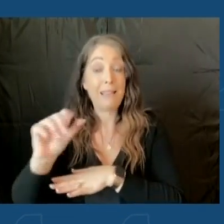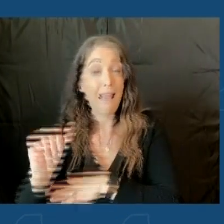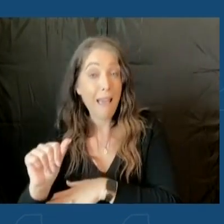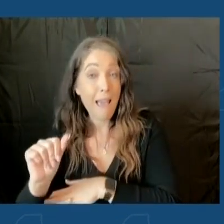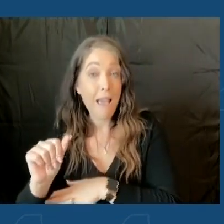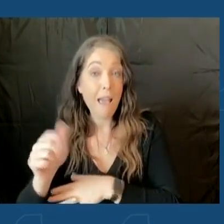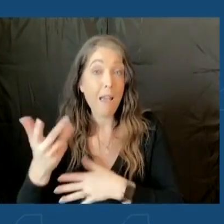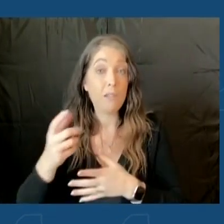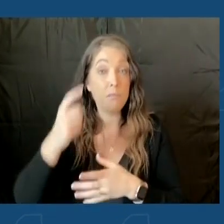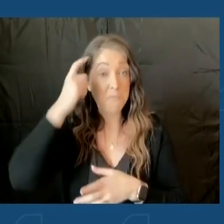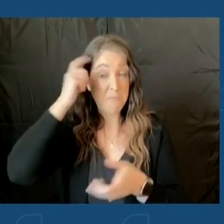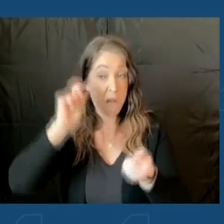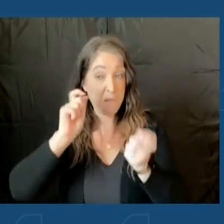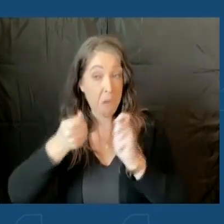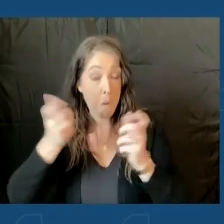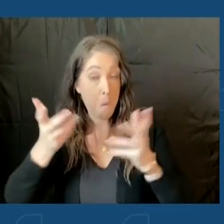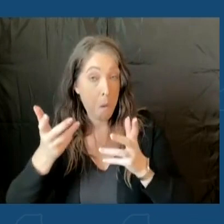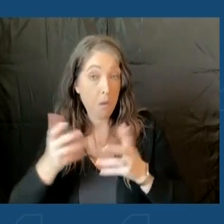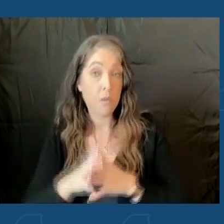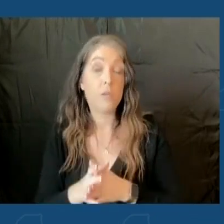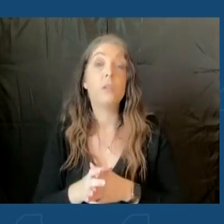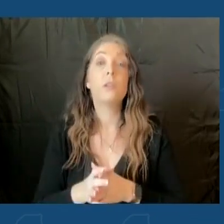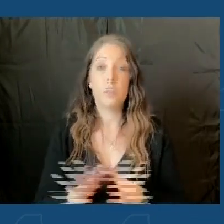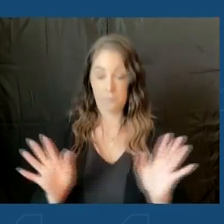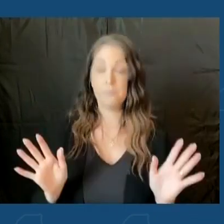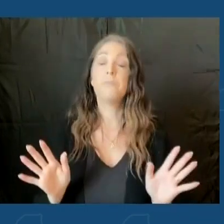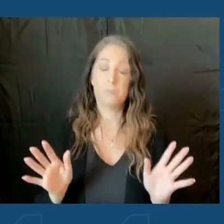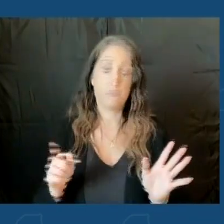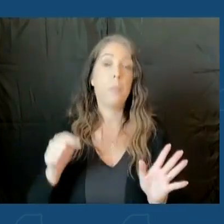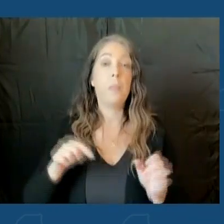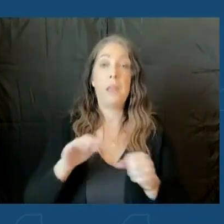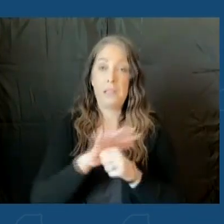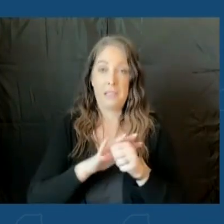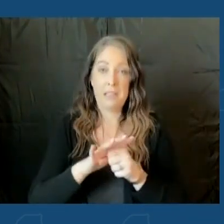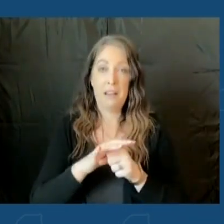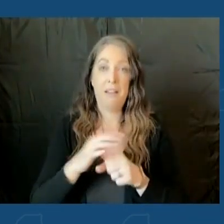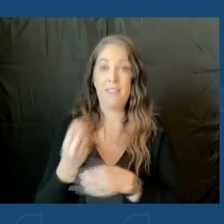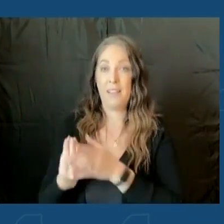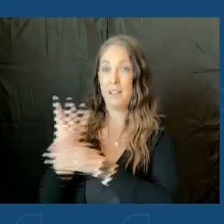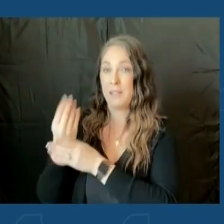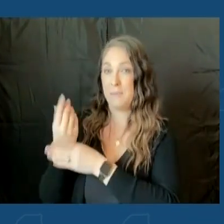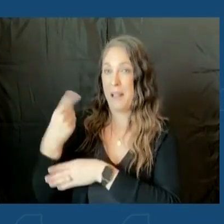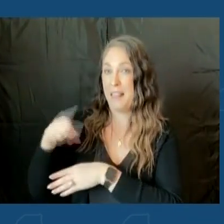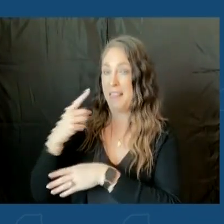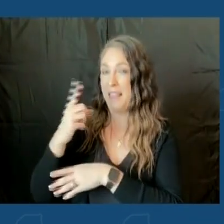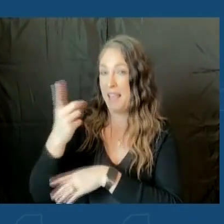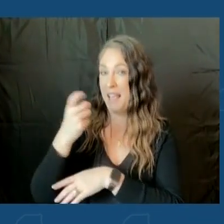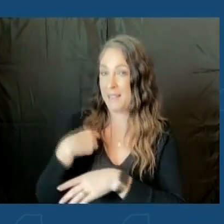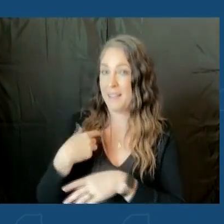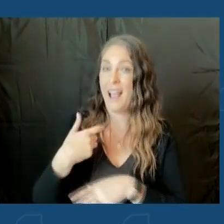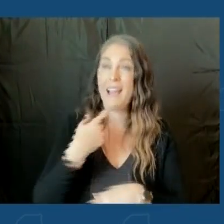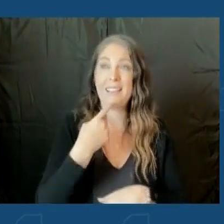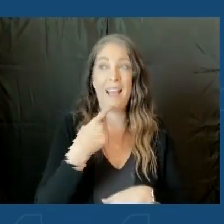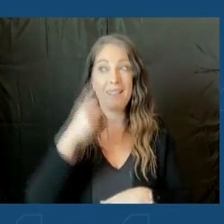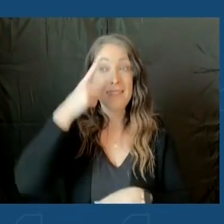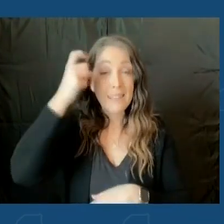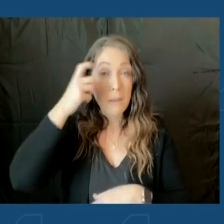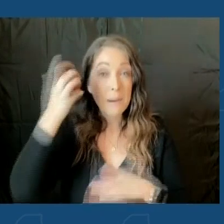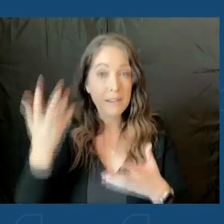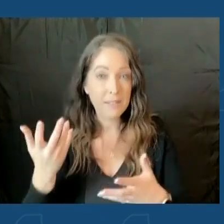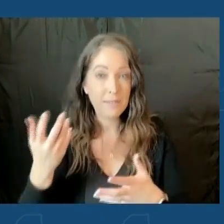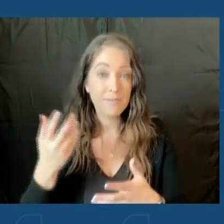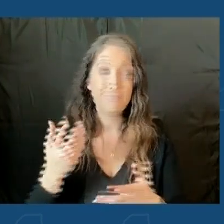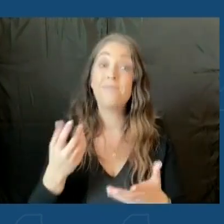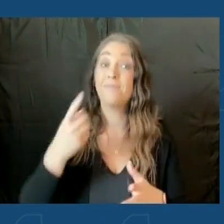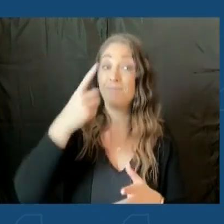change your mind? We are, this is an area I was asked about in the spring and I said, let's see what happens in the summer and it's summer and the numbers are going